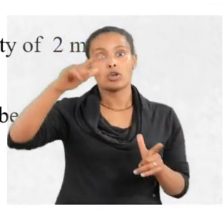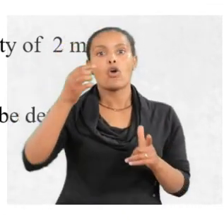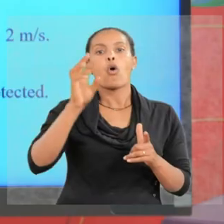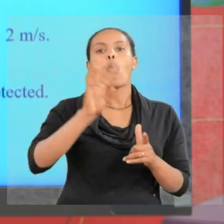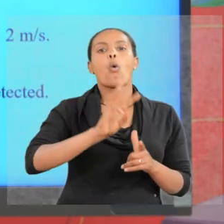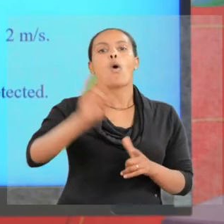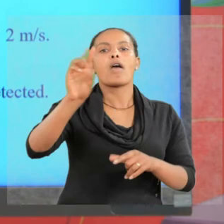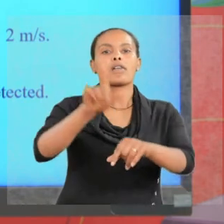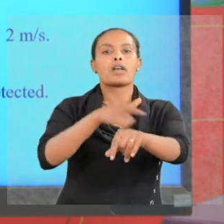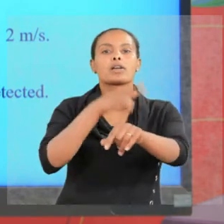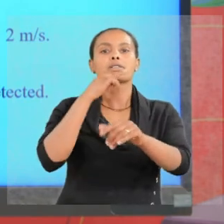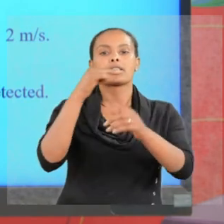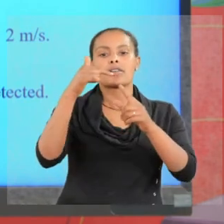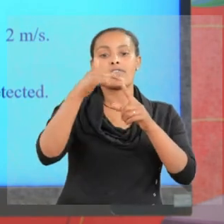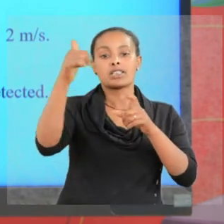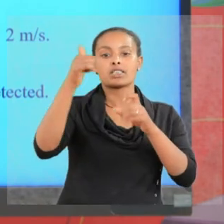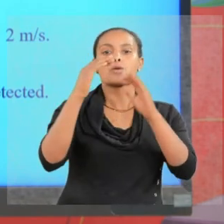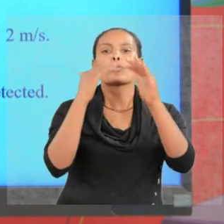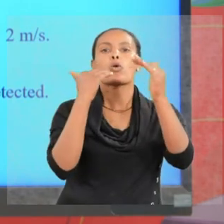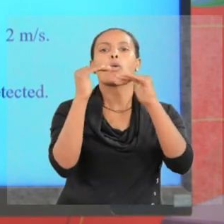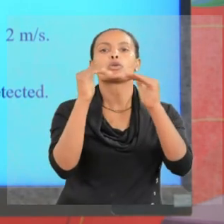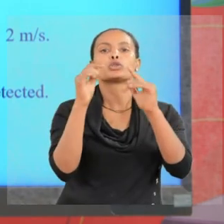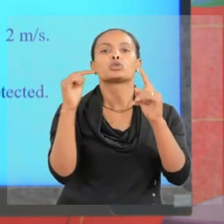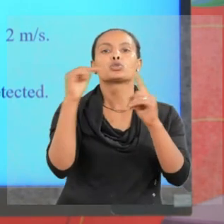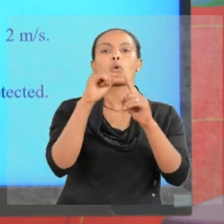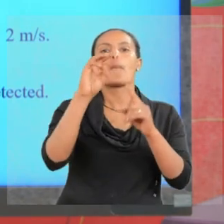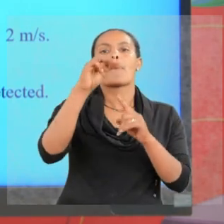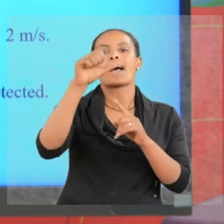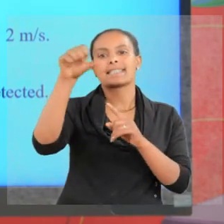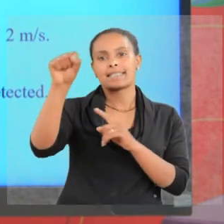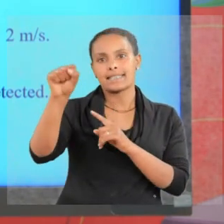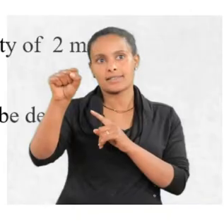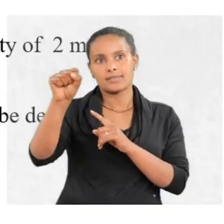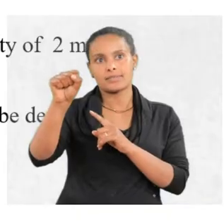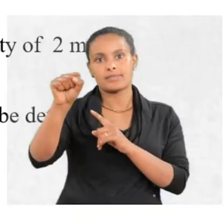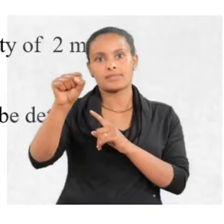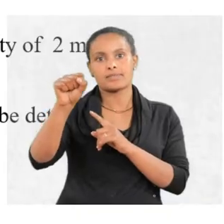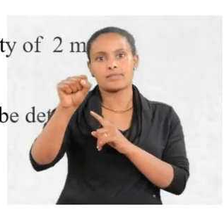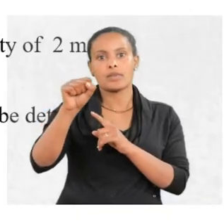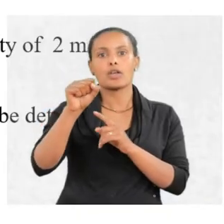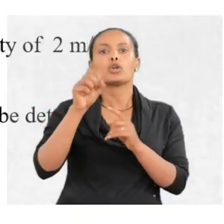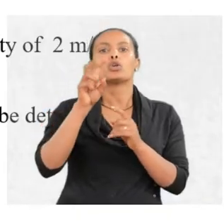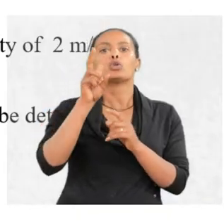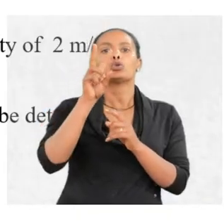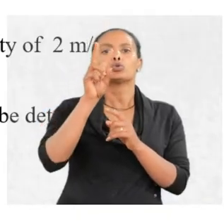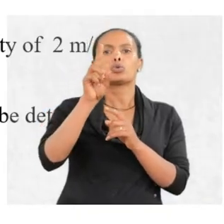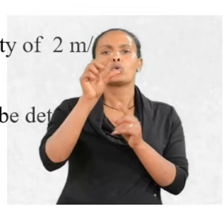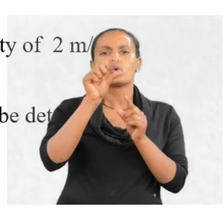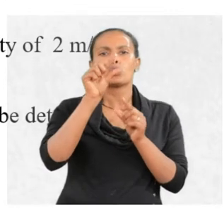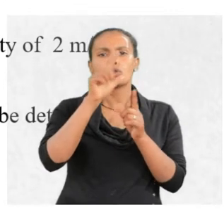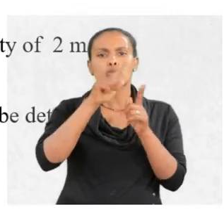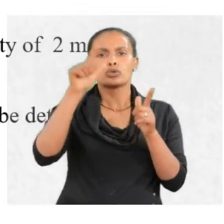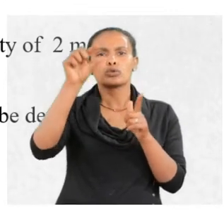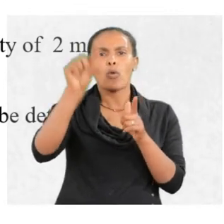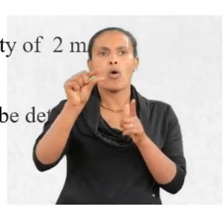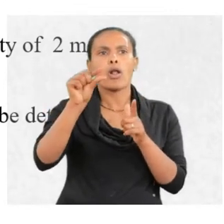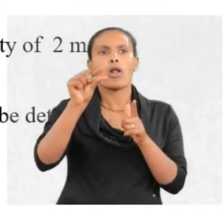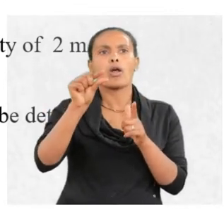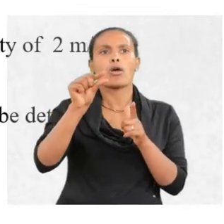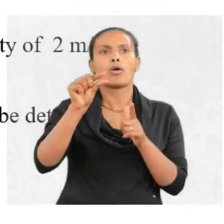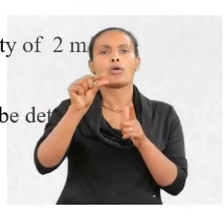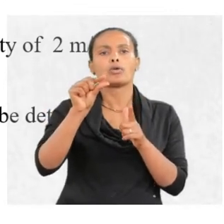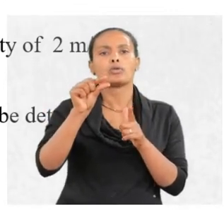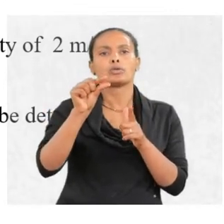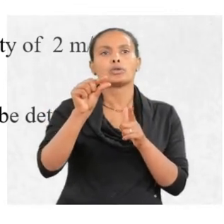Wavelengths is inversely proportional to mass is too small for human to